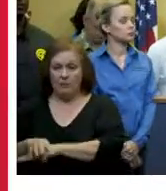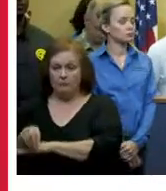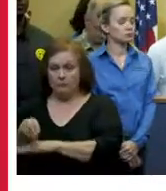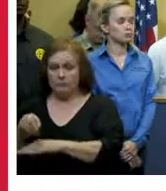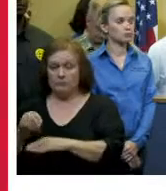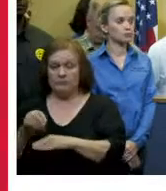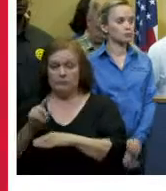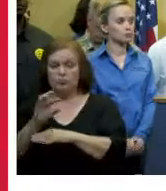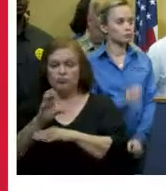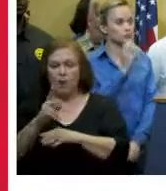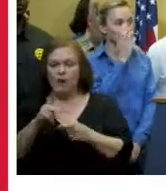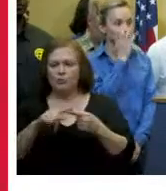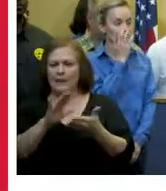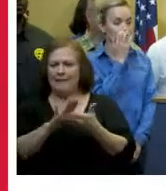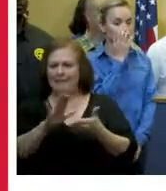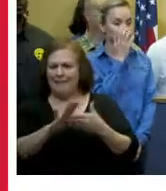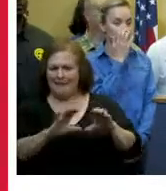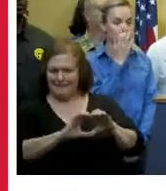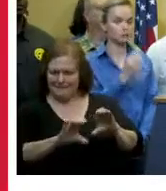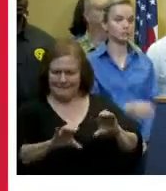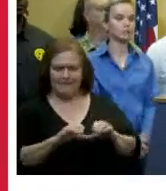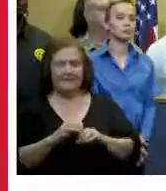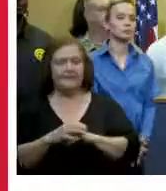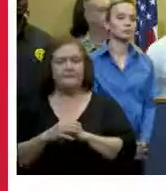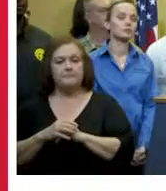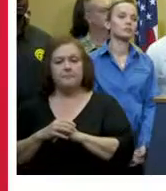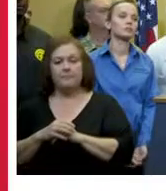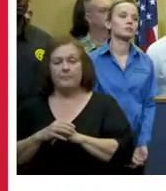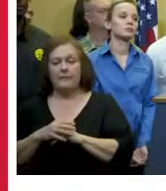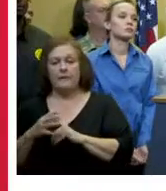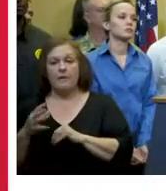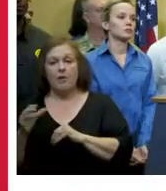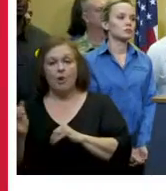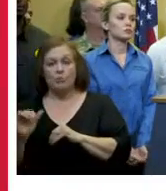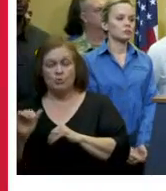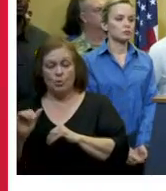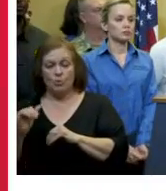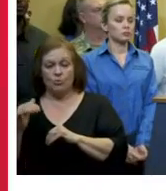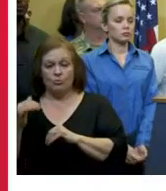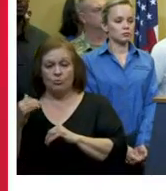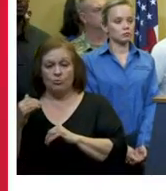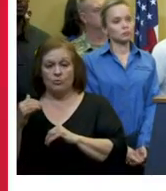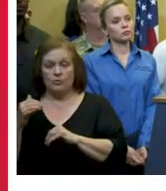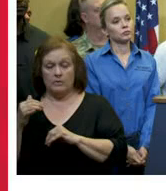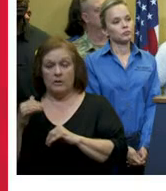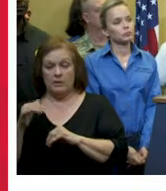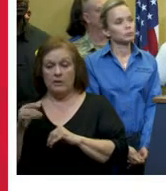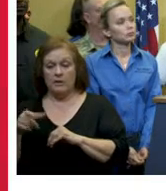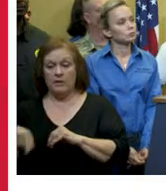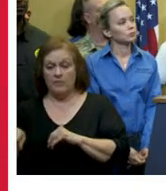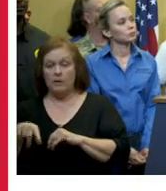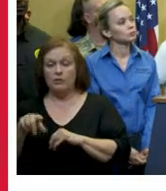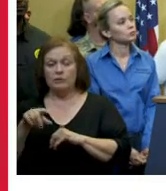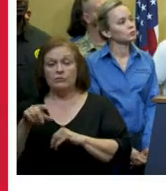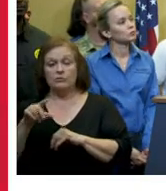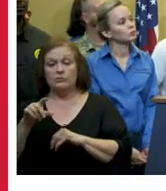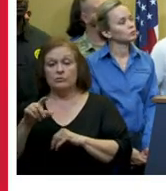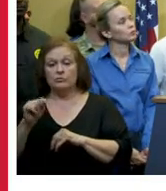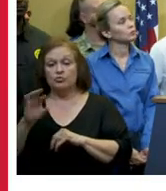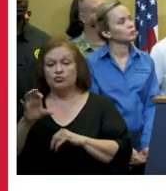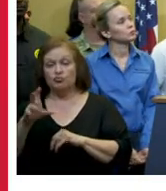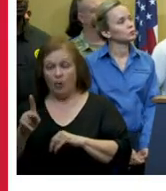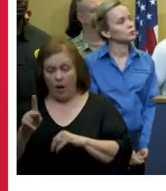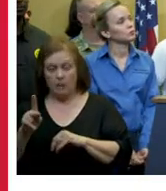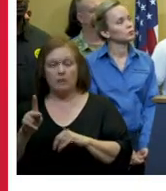3-1-1 calls that have emanated since uh wednesday we're also concentrating those trucks cleaning out the um under